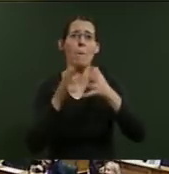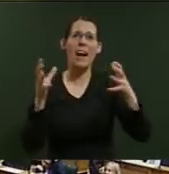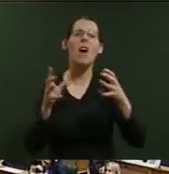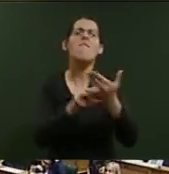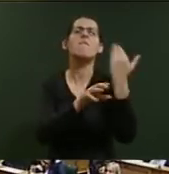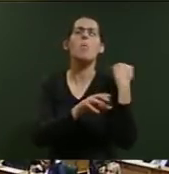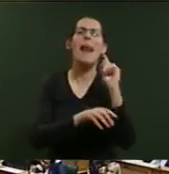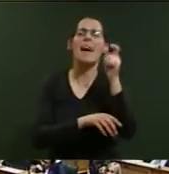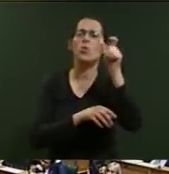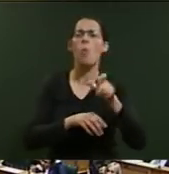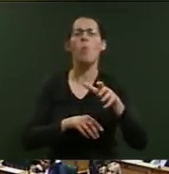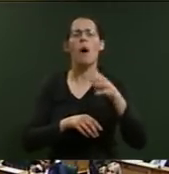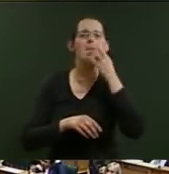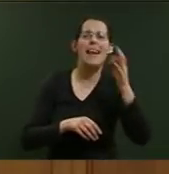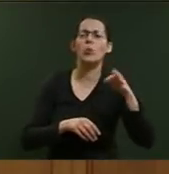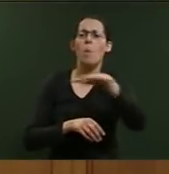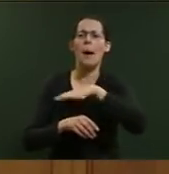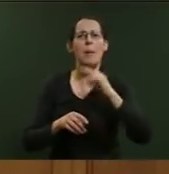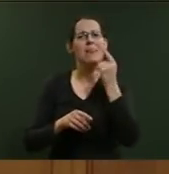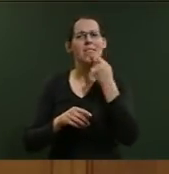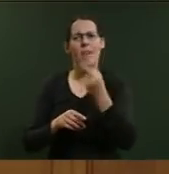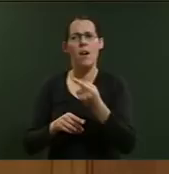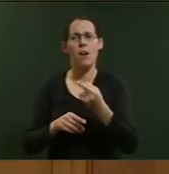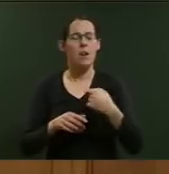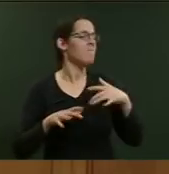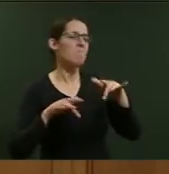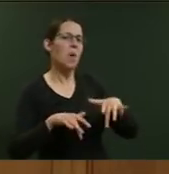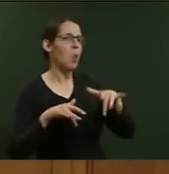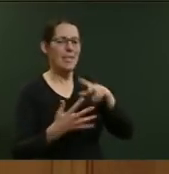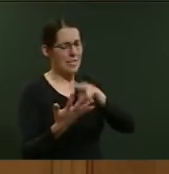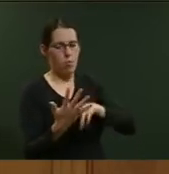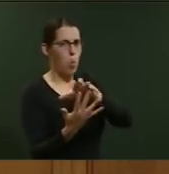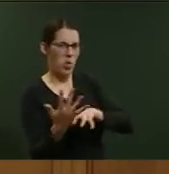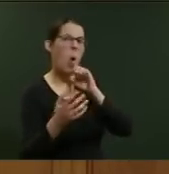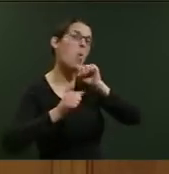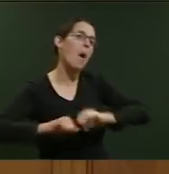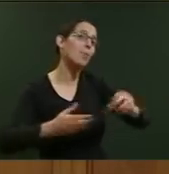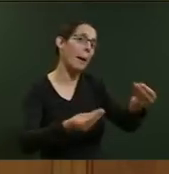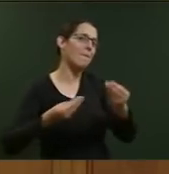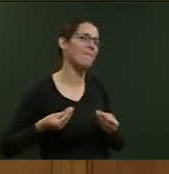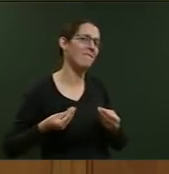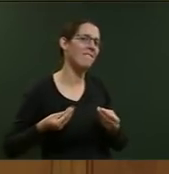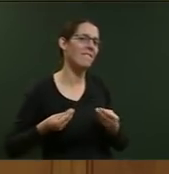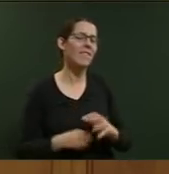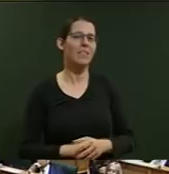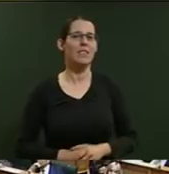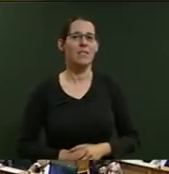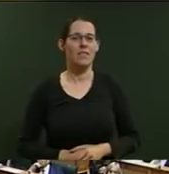Mr Speaker, no, I haven't quite seen those reports yet, but I'll wait for them to come over my desk. Mr Speaker.